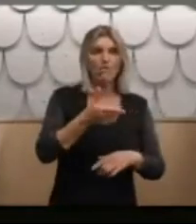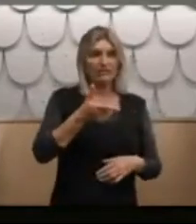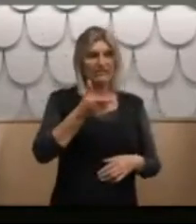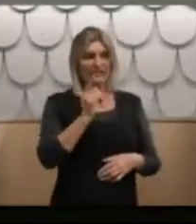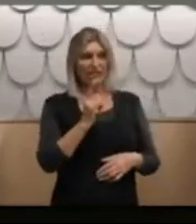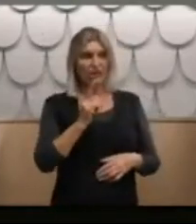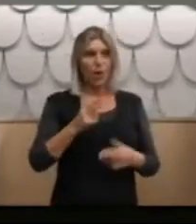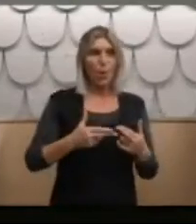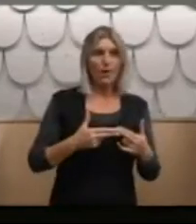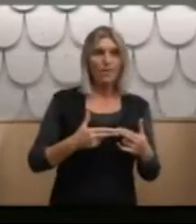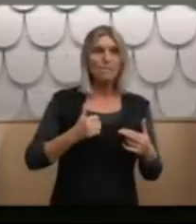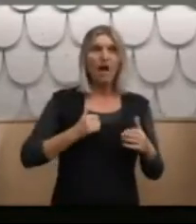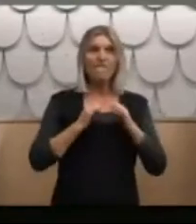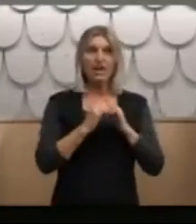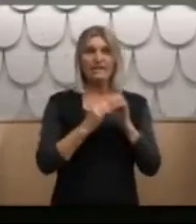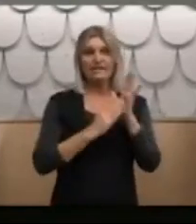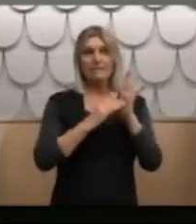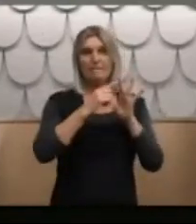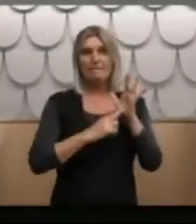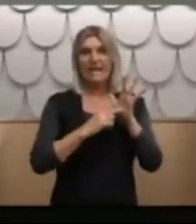as a form of authority. The police were involved.